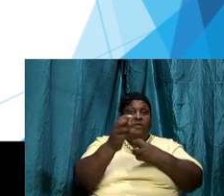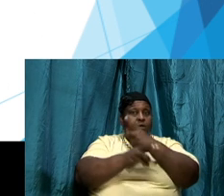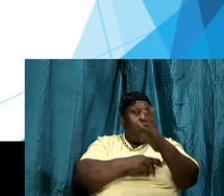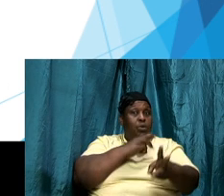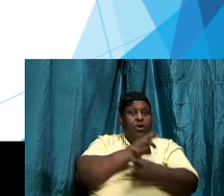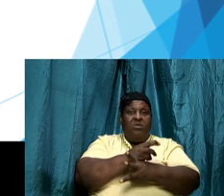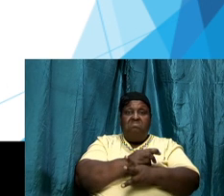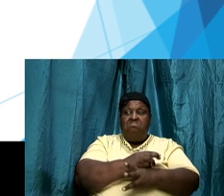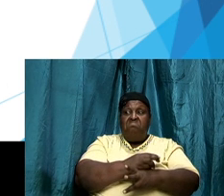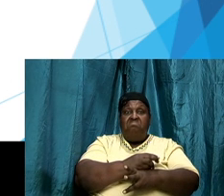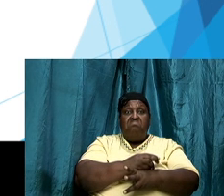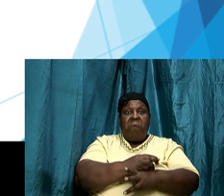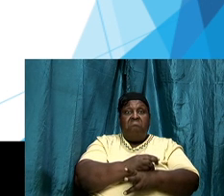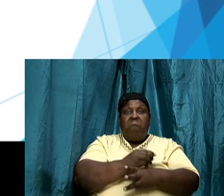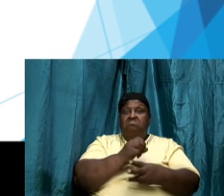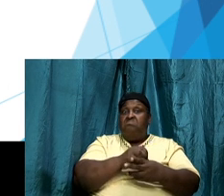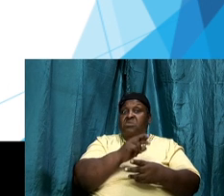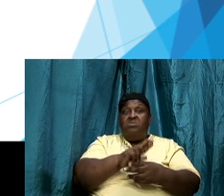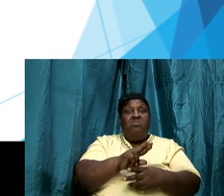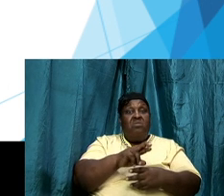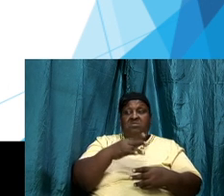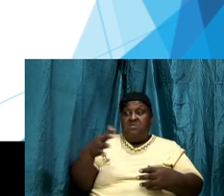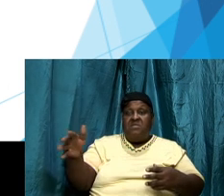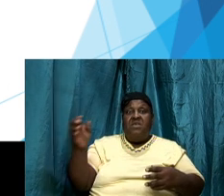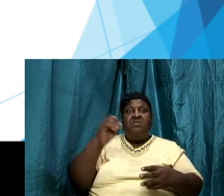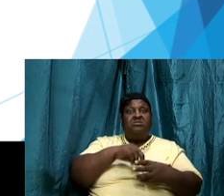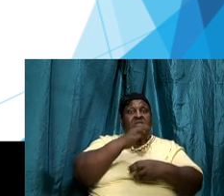neither the things that are in the world